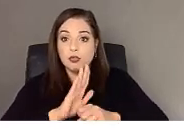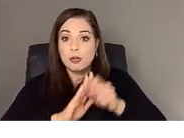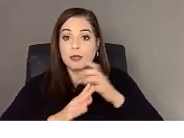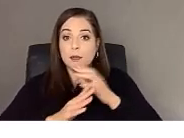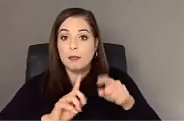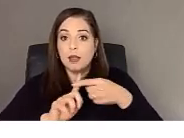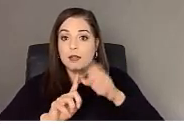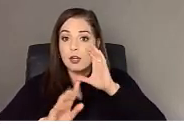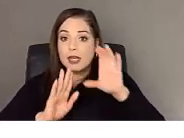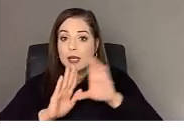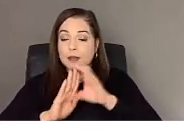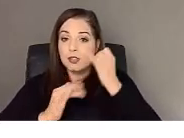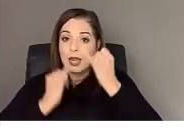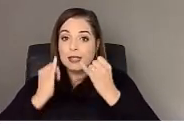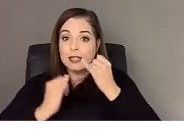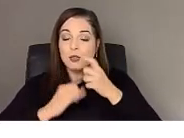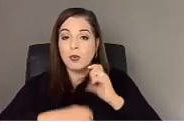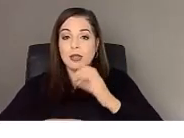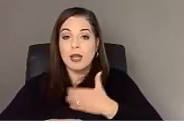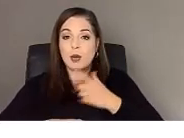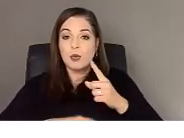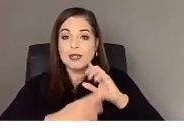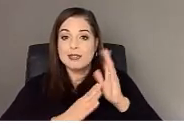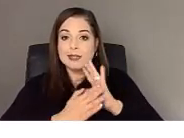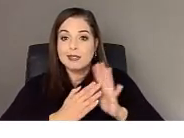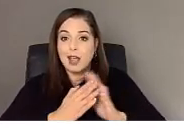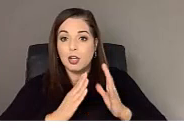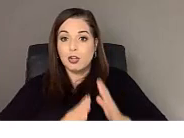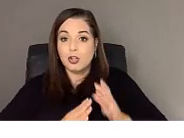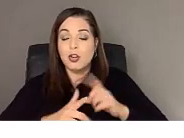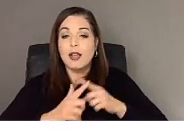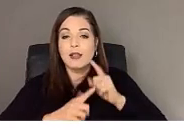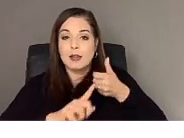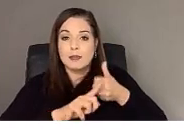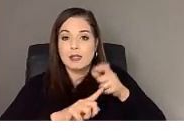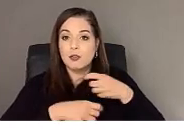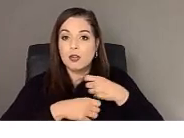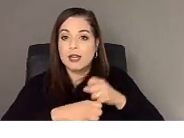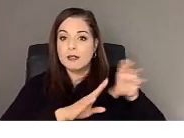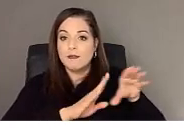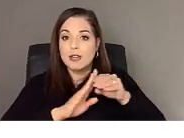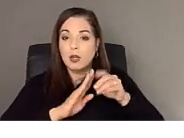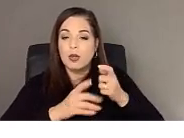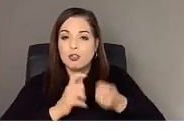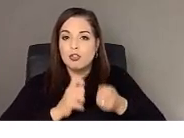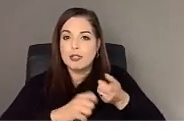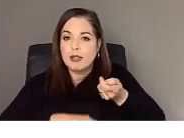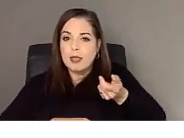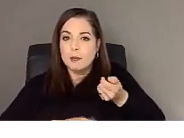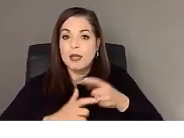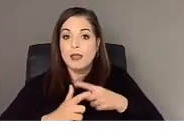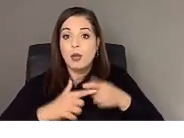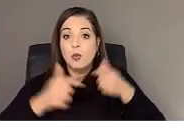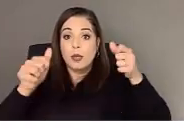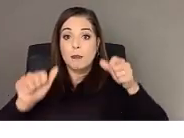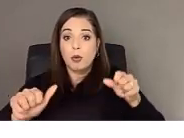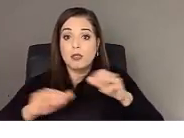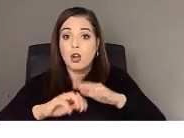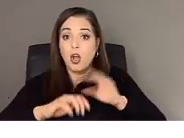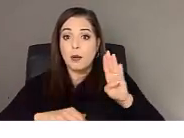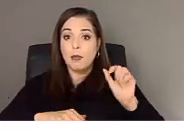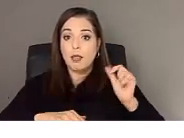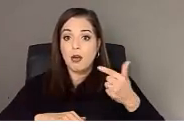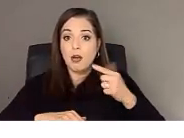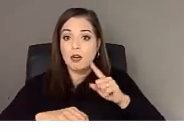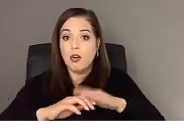designer, Wissam, who created the video and made a couple of little changes. And then we posted it to a blog on our website.